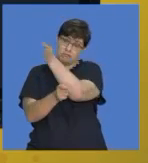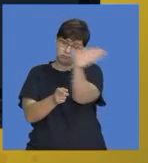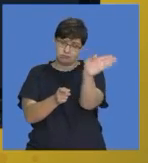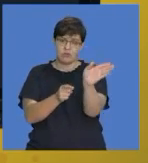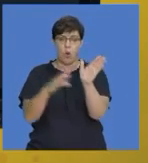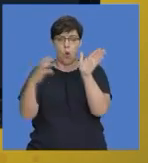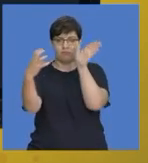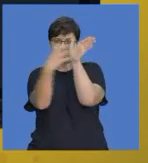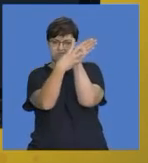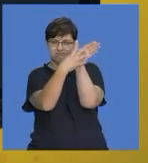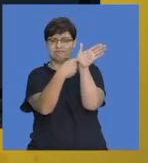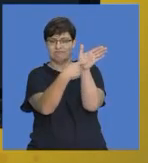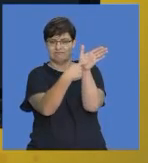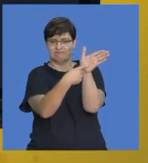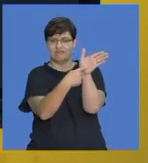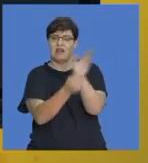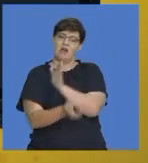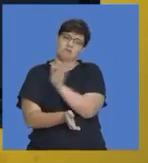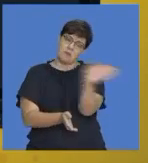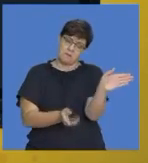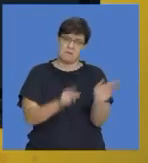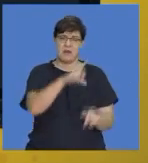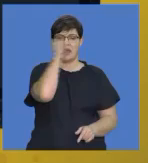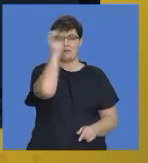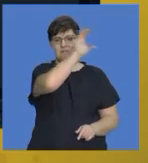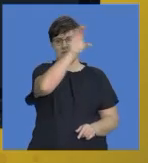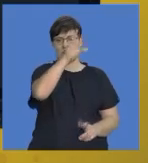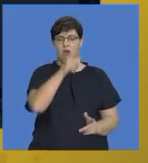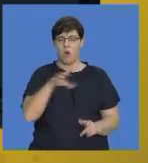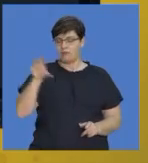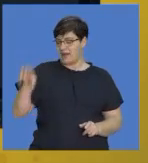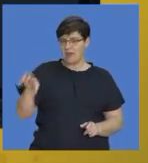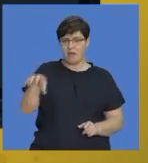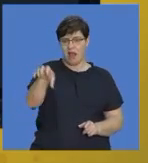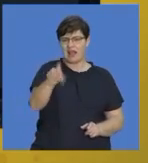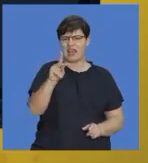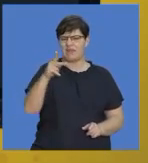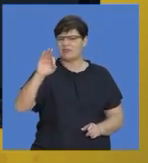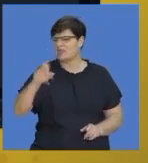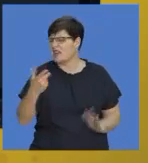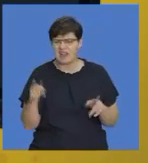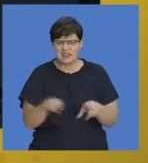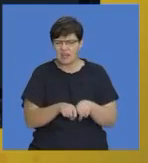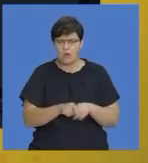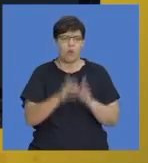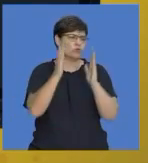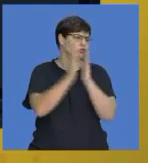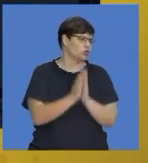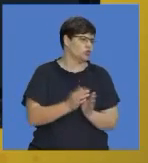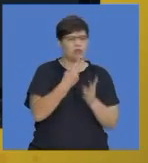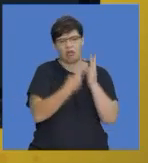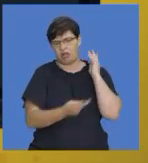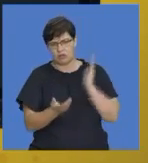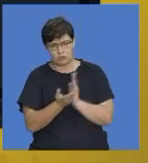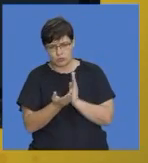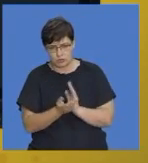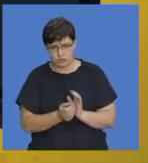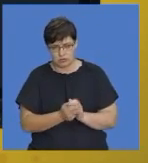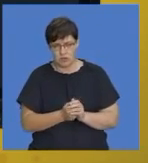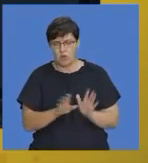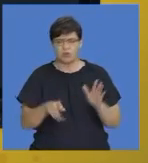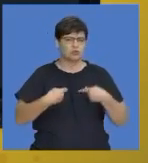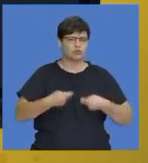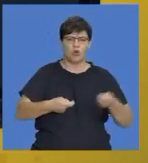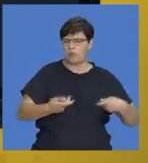Also, remember landmarks as I indicated whether it's a church or a school or a shop, a shopping centre.